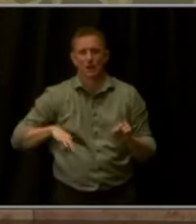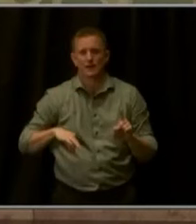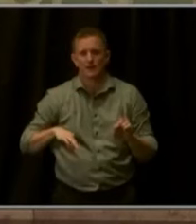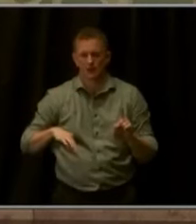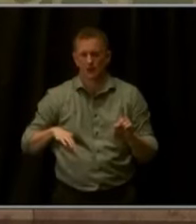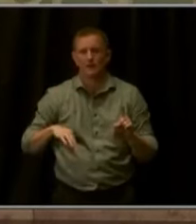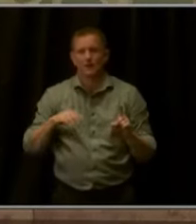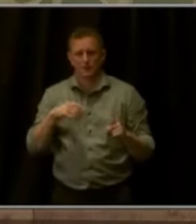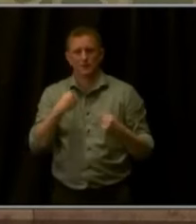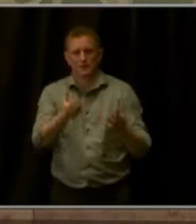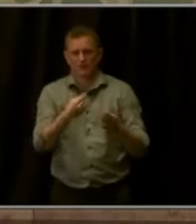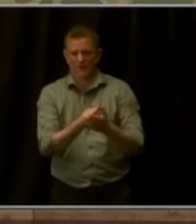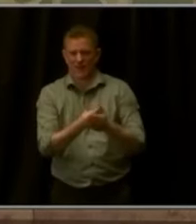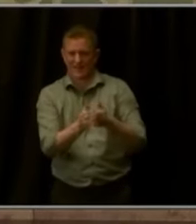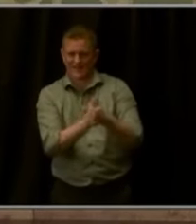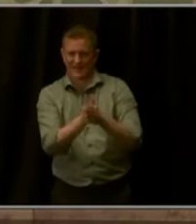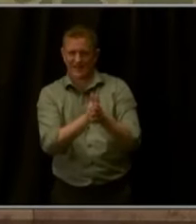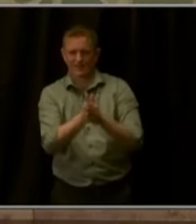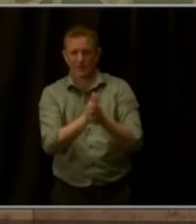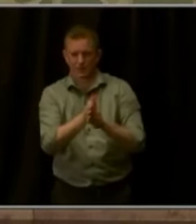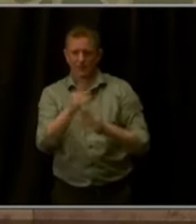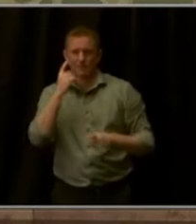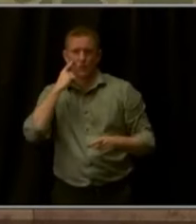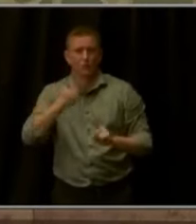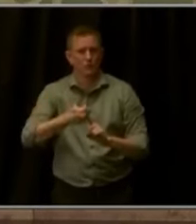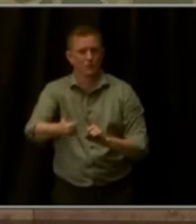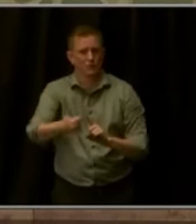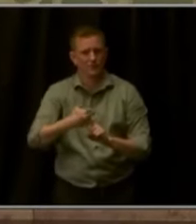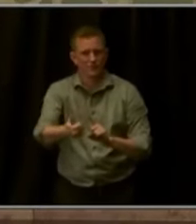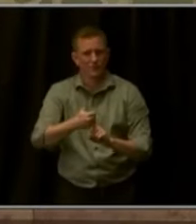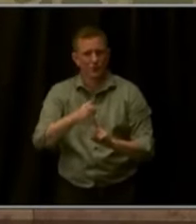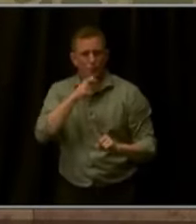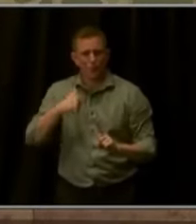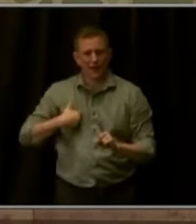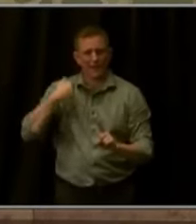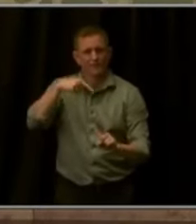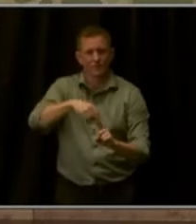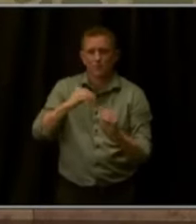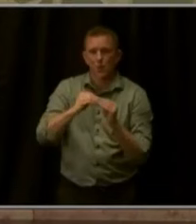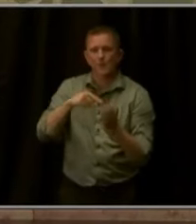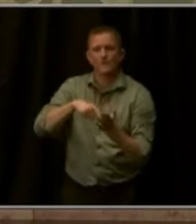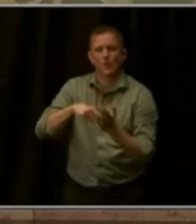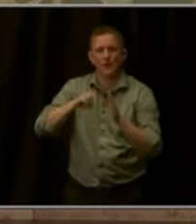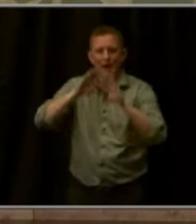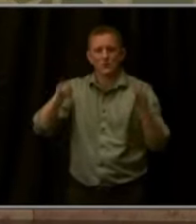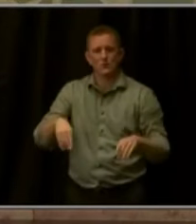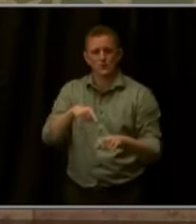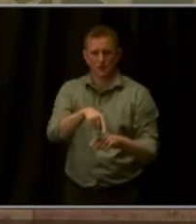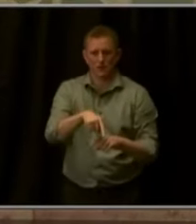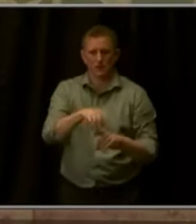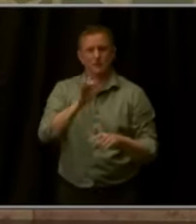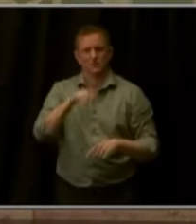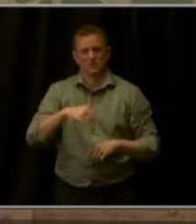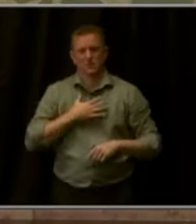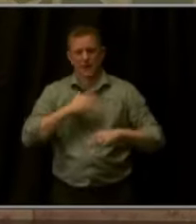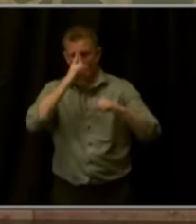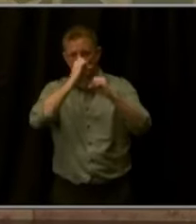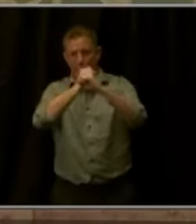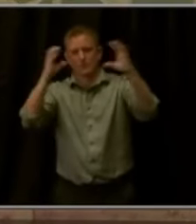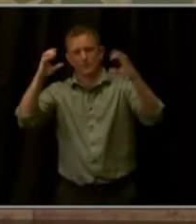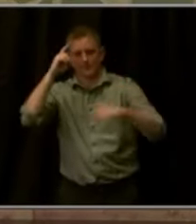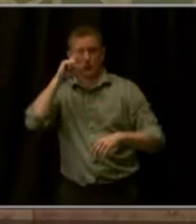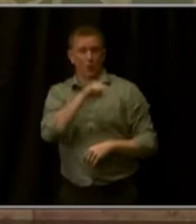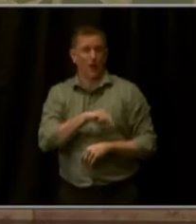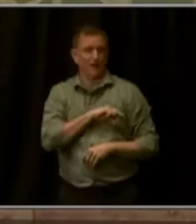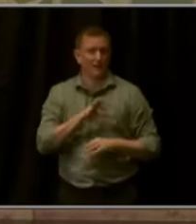incentives for transit areas that will help with affordability and to build out this compelling vision for quality of life. I